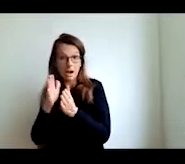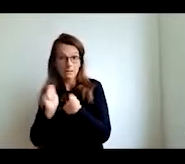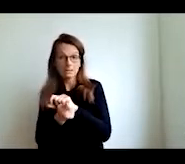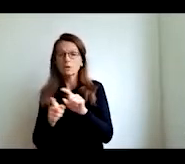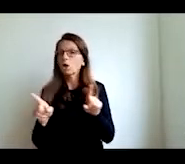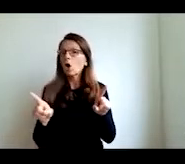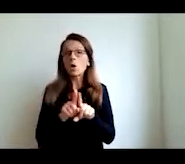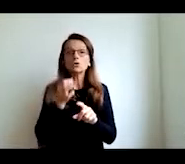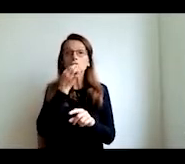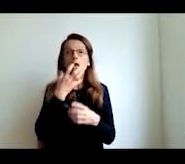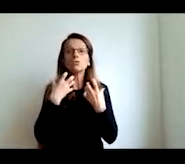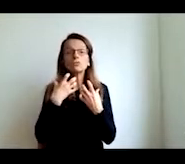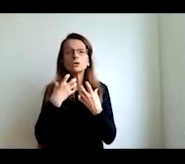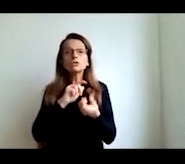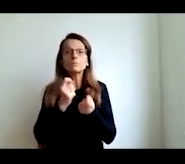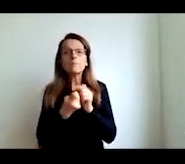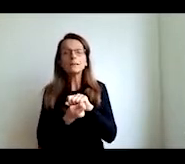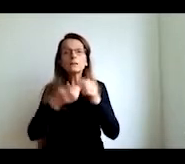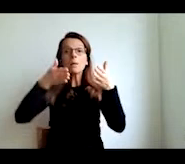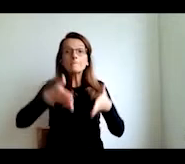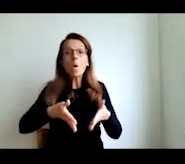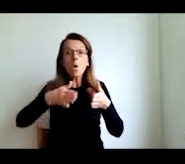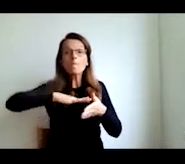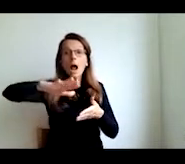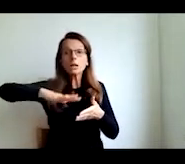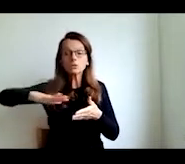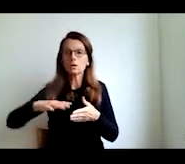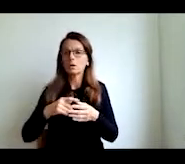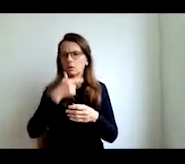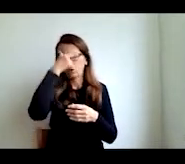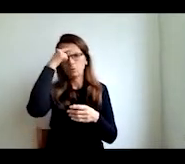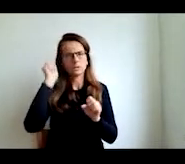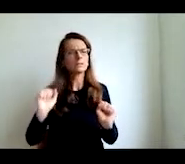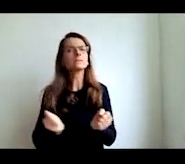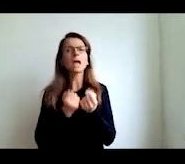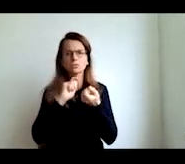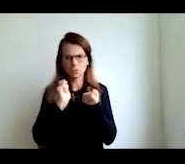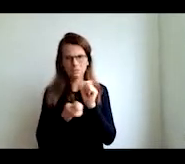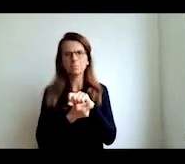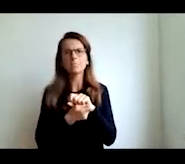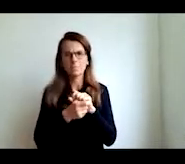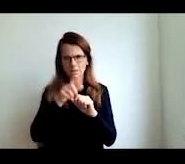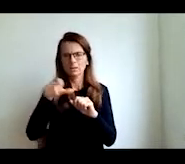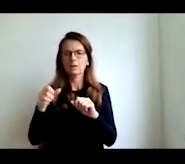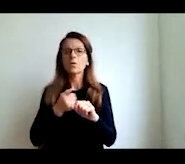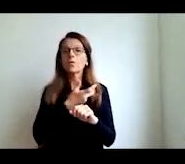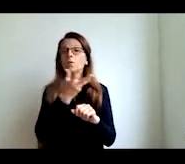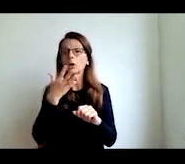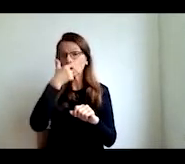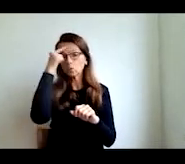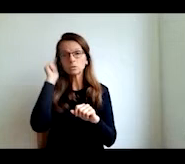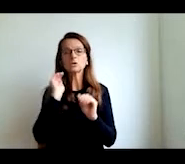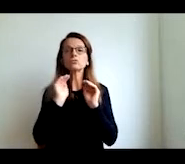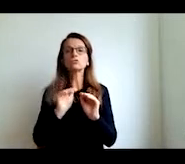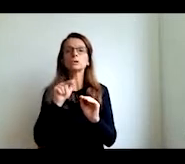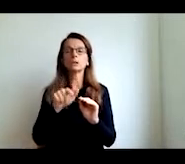there to help you the status quo has so many protectors and sometimes you know we as parents are part of the problem not part of the